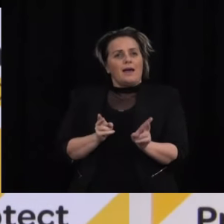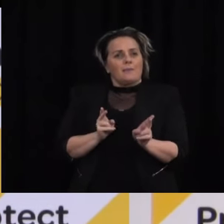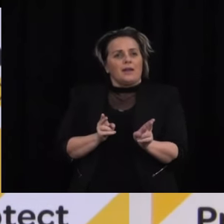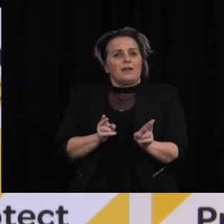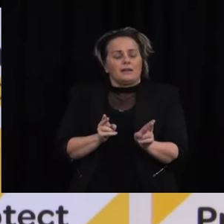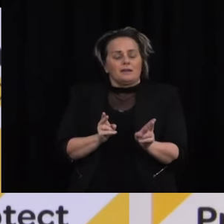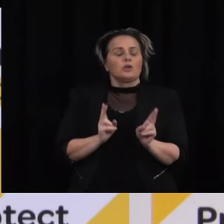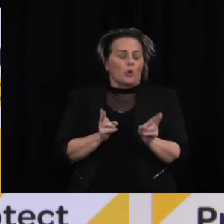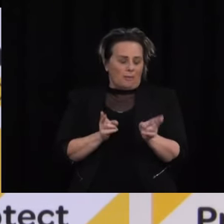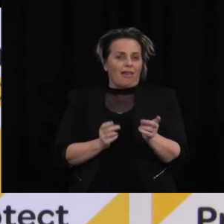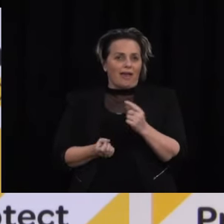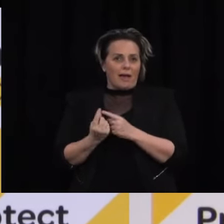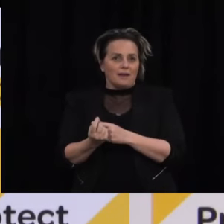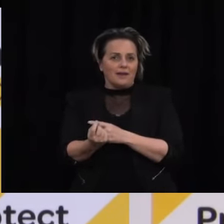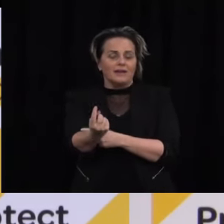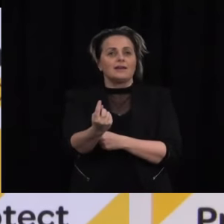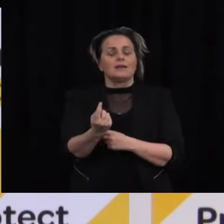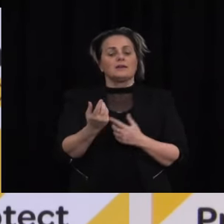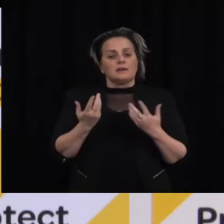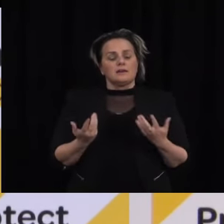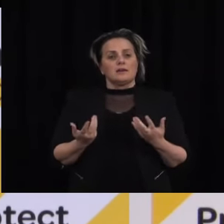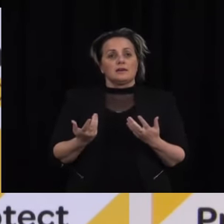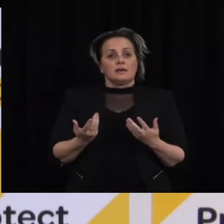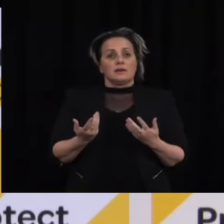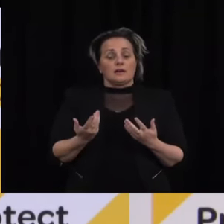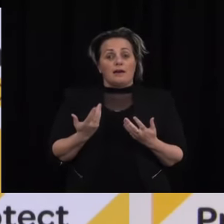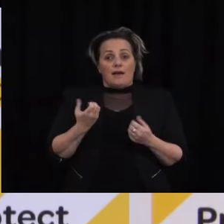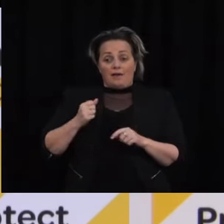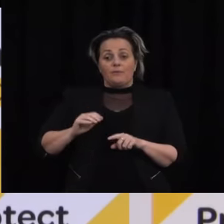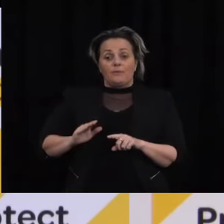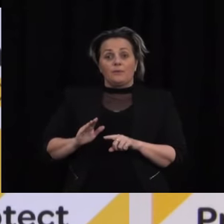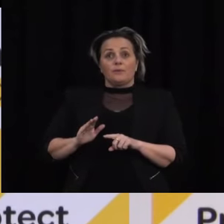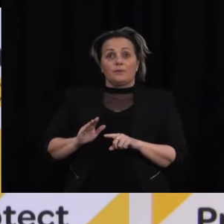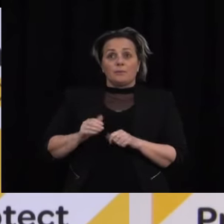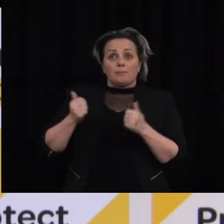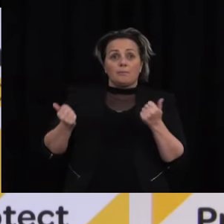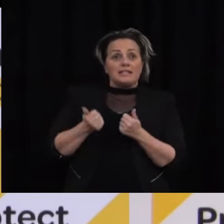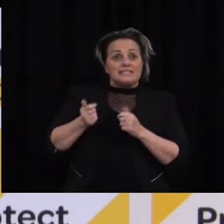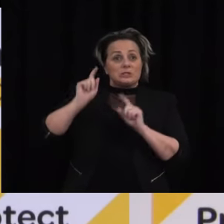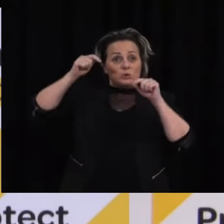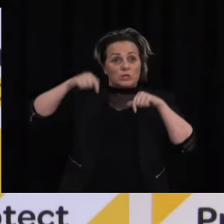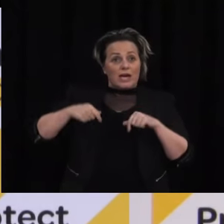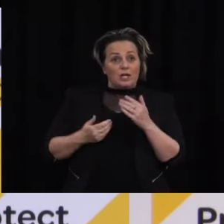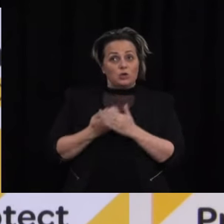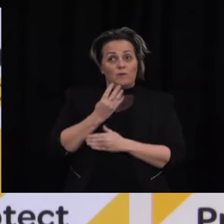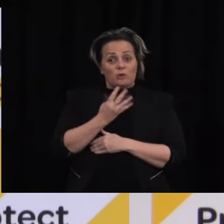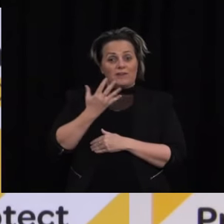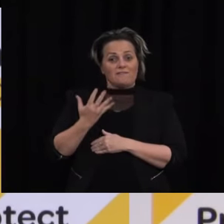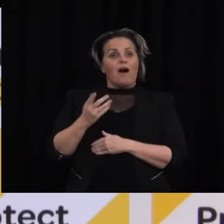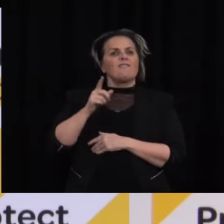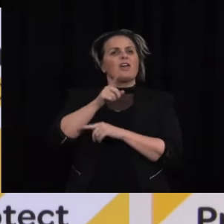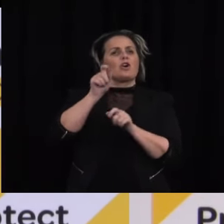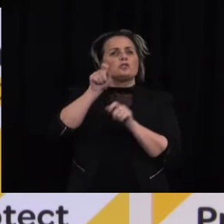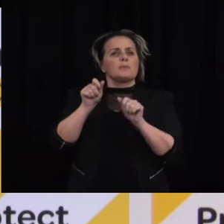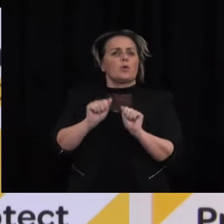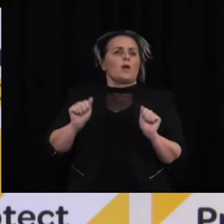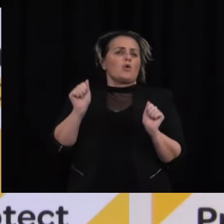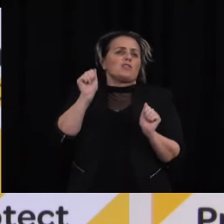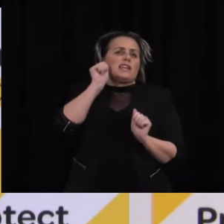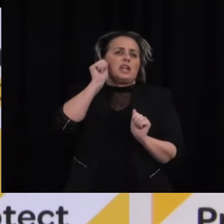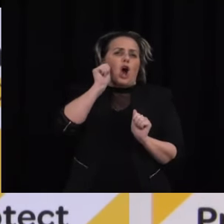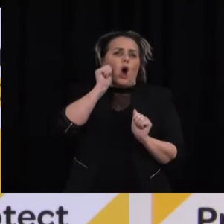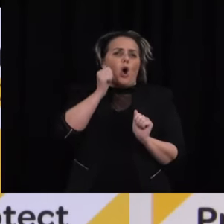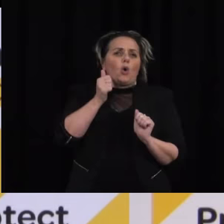case investigation process and the fact that such a significant proportion of the cases we saw today are people who are already known contacts